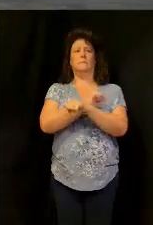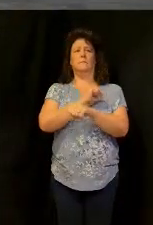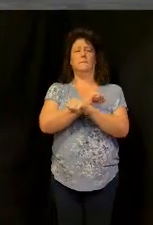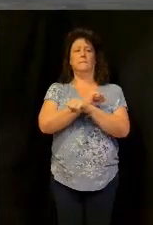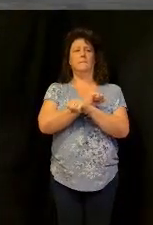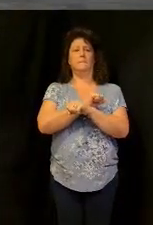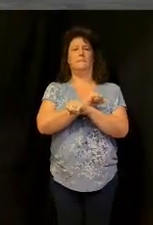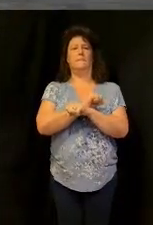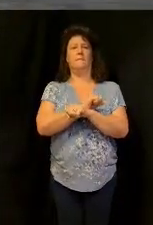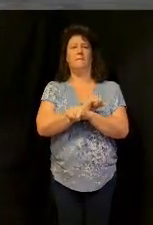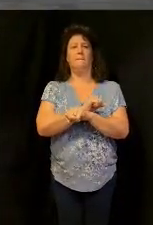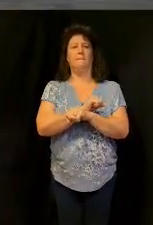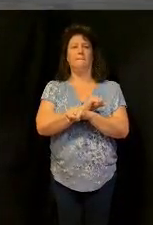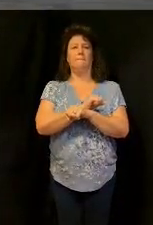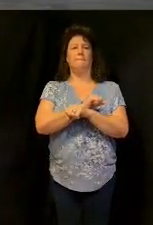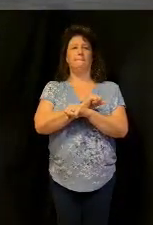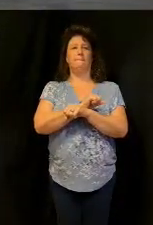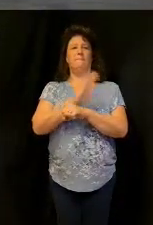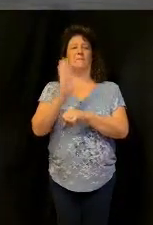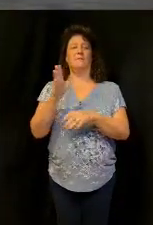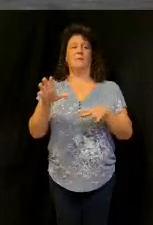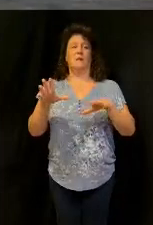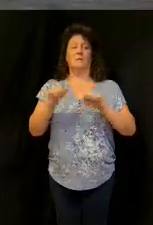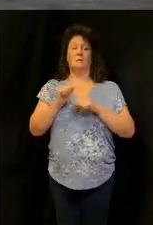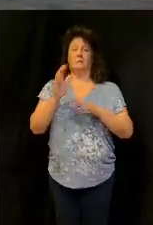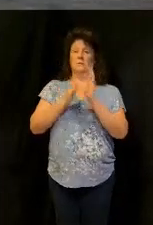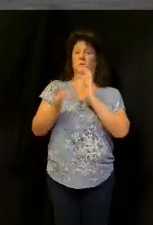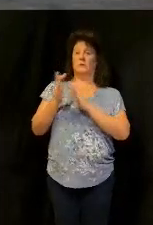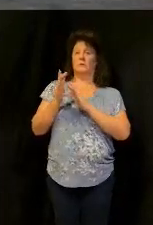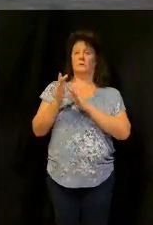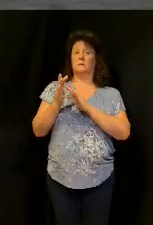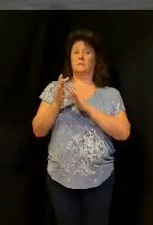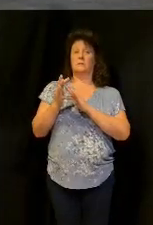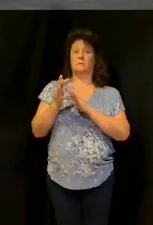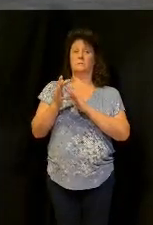every head bowed and every eyes closed if you've never accepted christ today so how is this